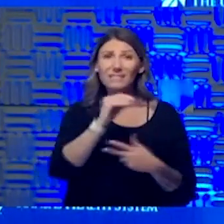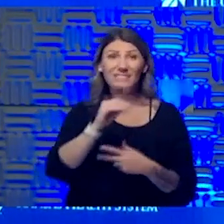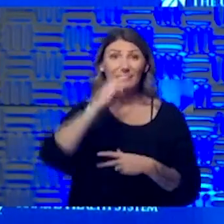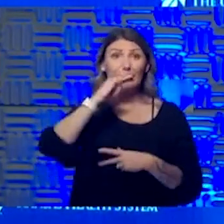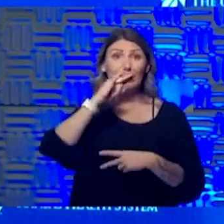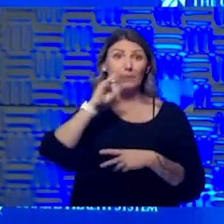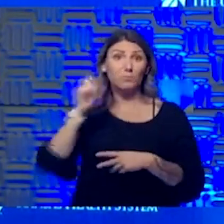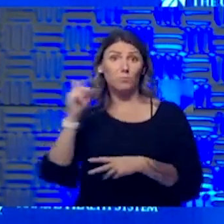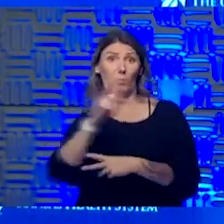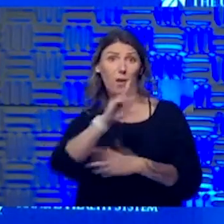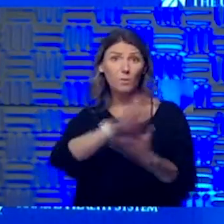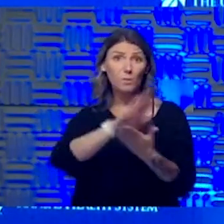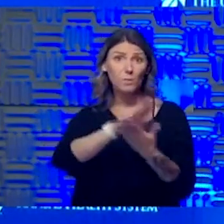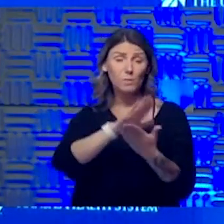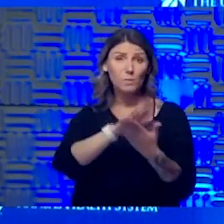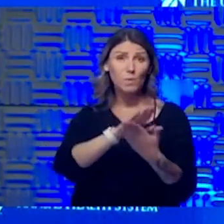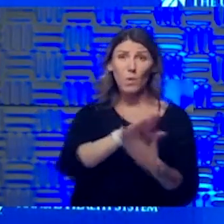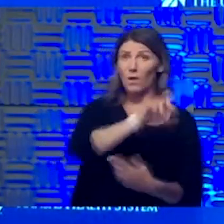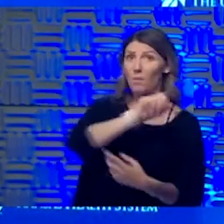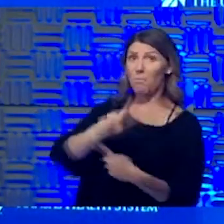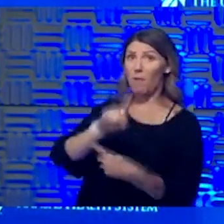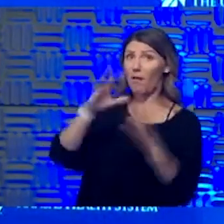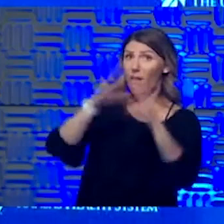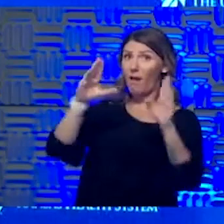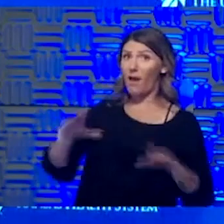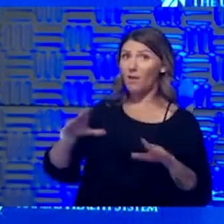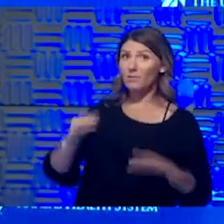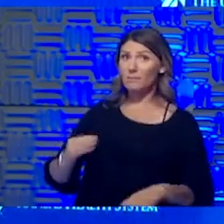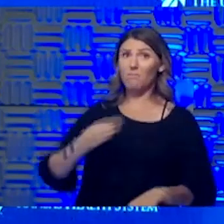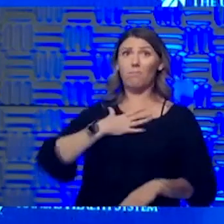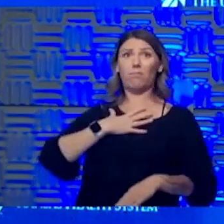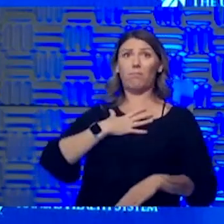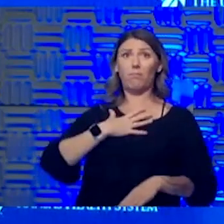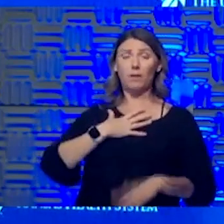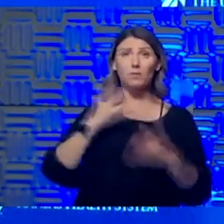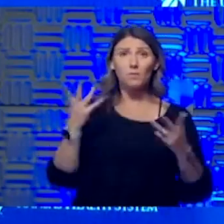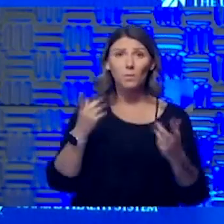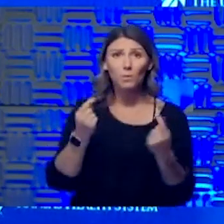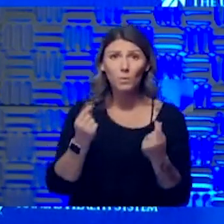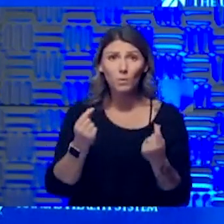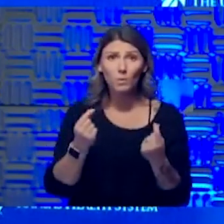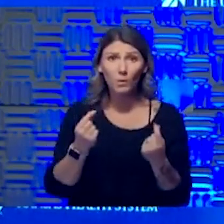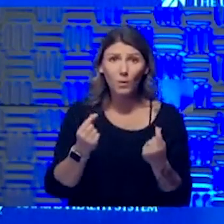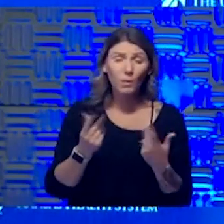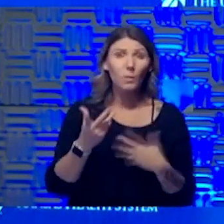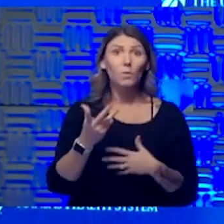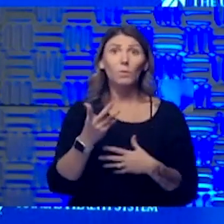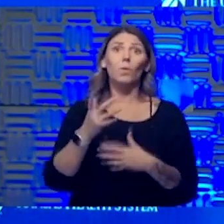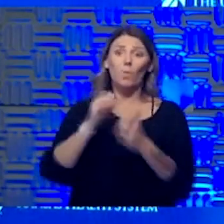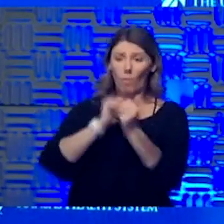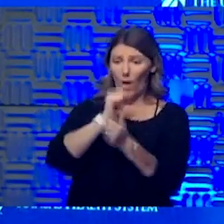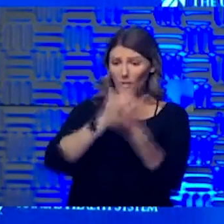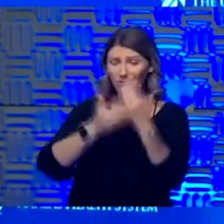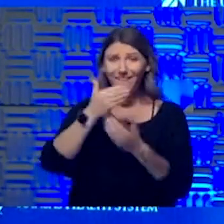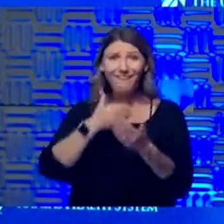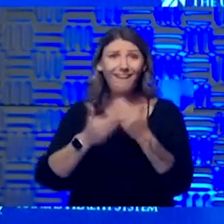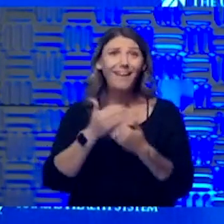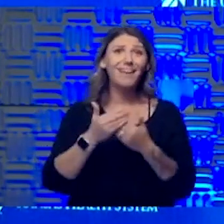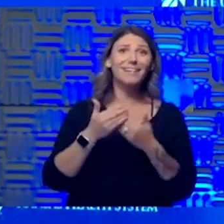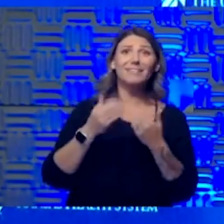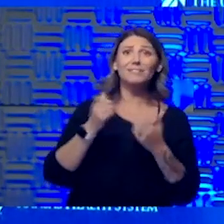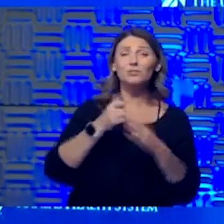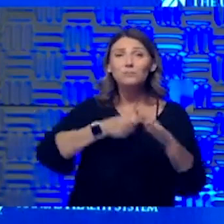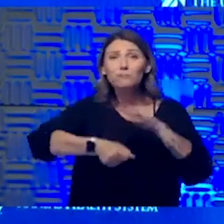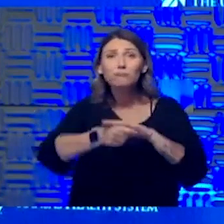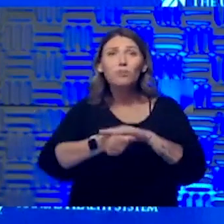to you. And the kids may be asymptomatic. So what do you do? Wash your hands. Don't touch your face. Try to shelter in place and minimize the risks as much